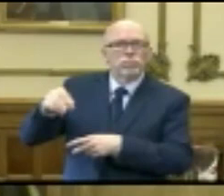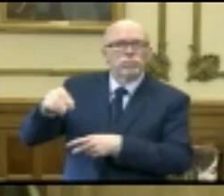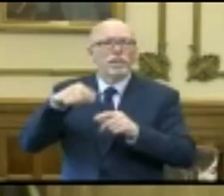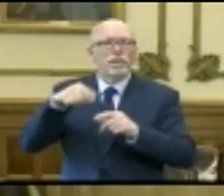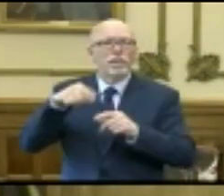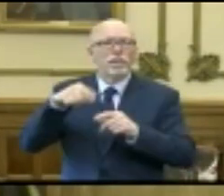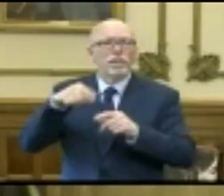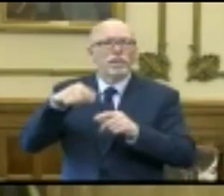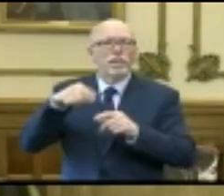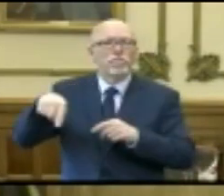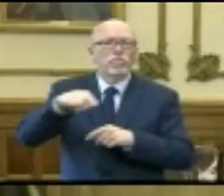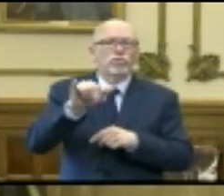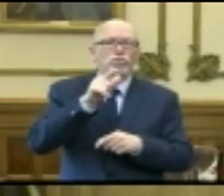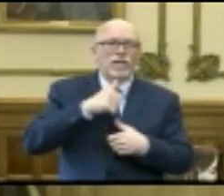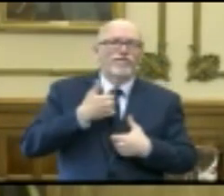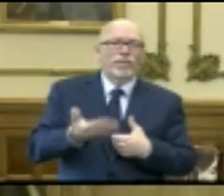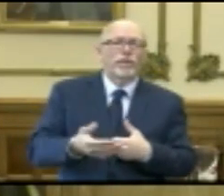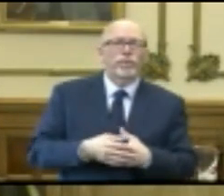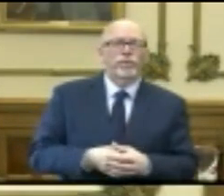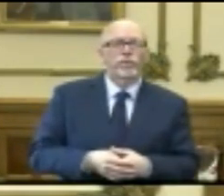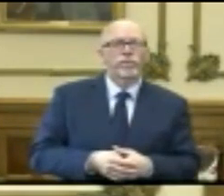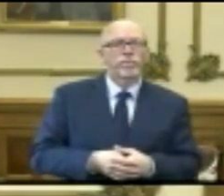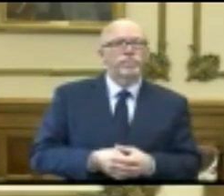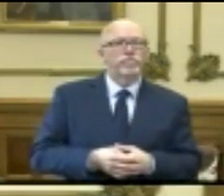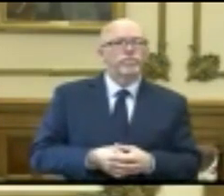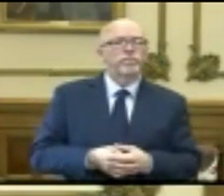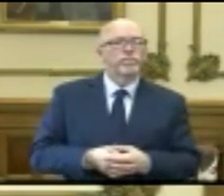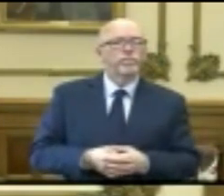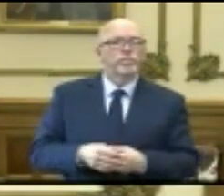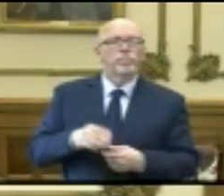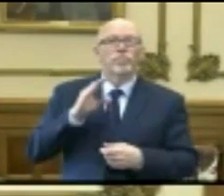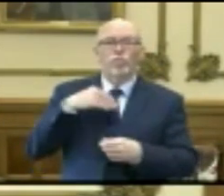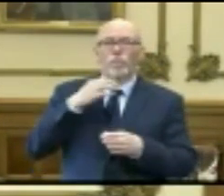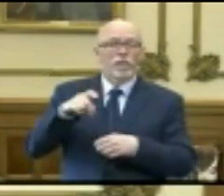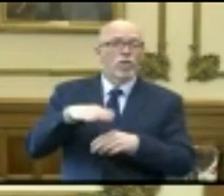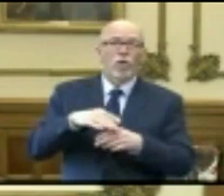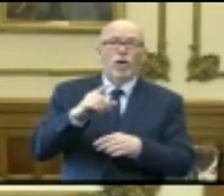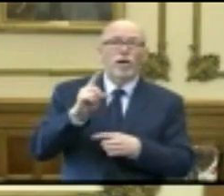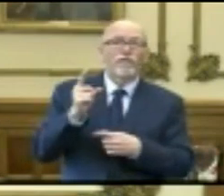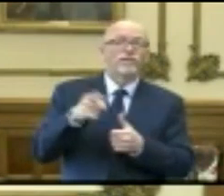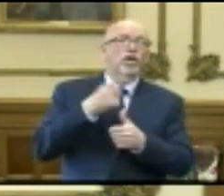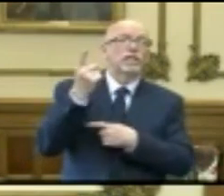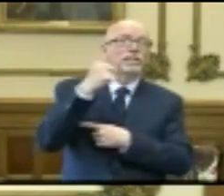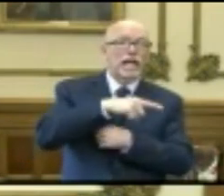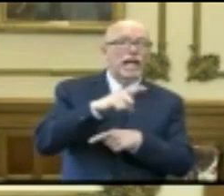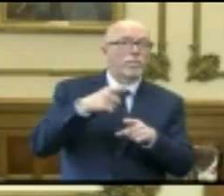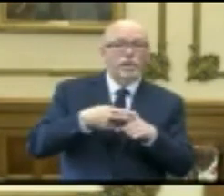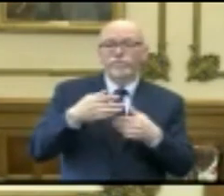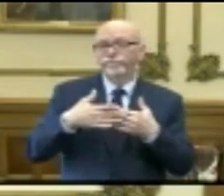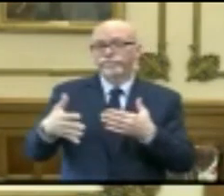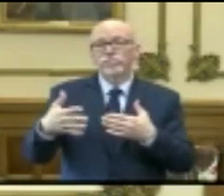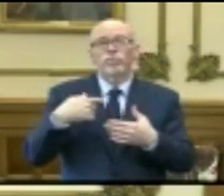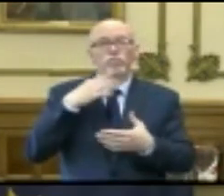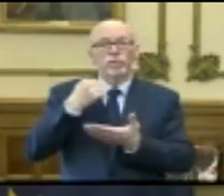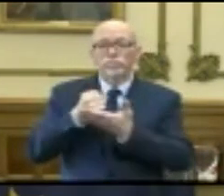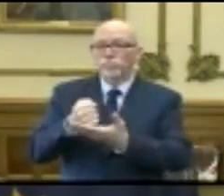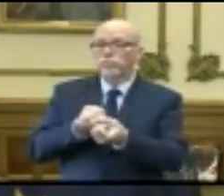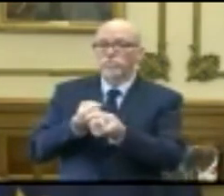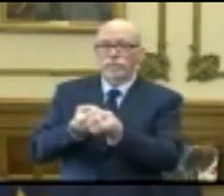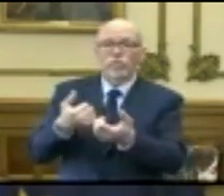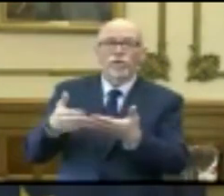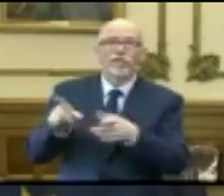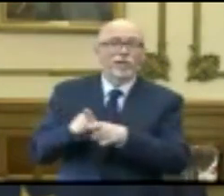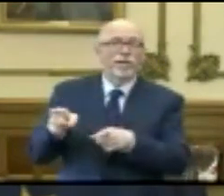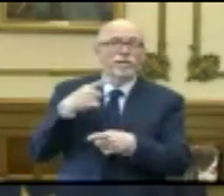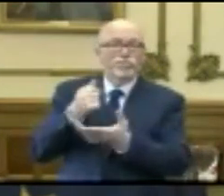to be there. We'll be there on day one, and we'll be there every day thereafter, not just to assist, but, as Dr. Box